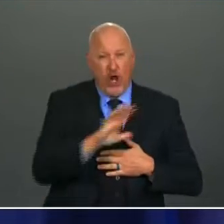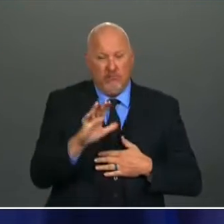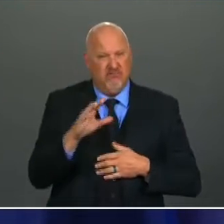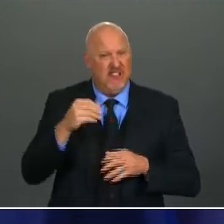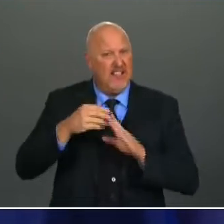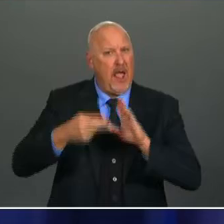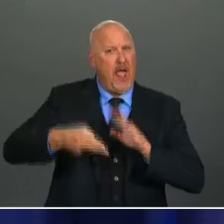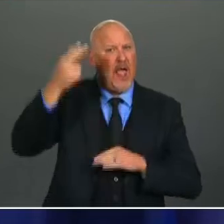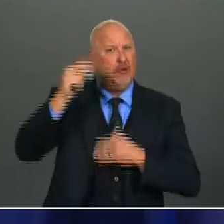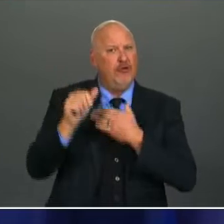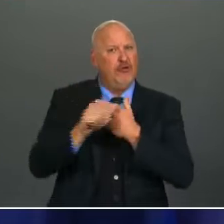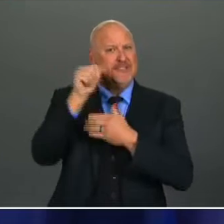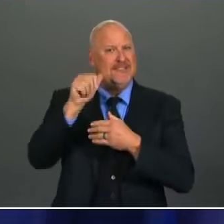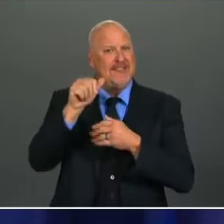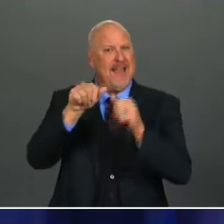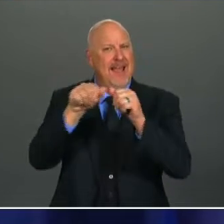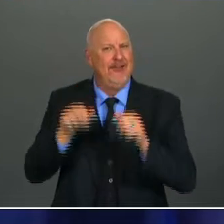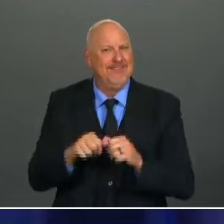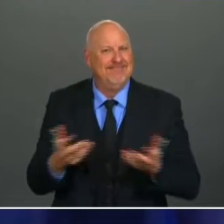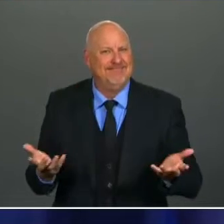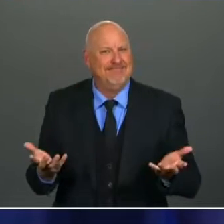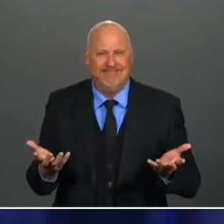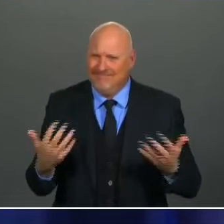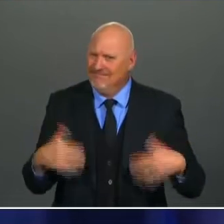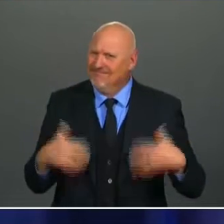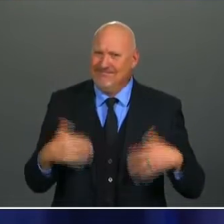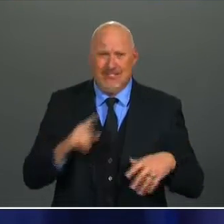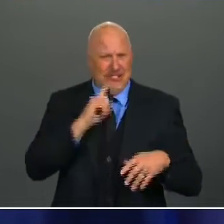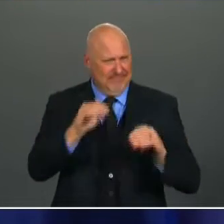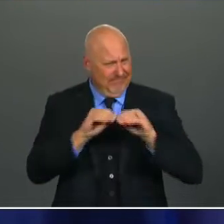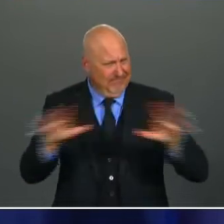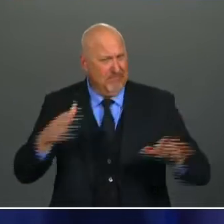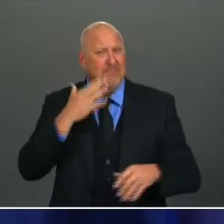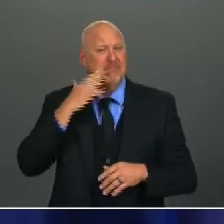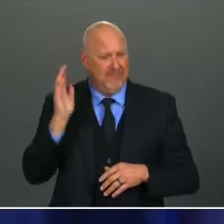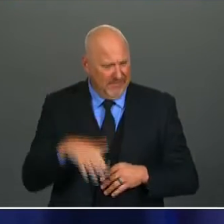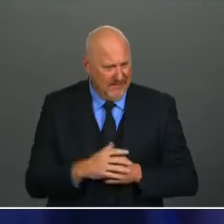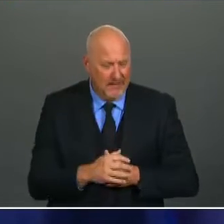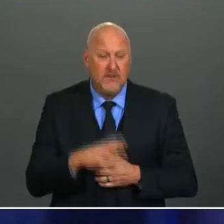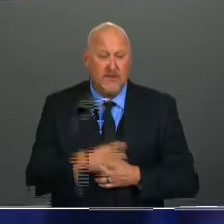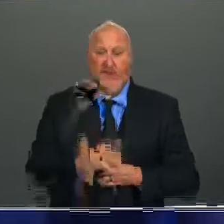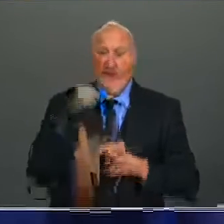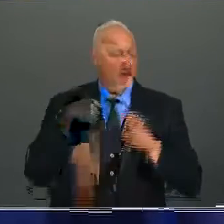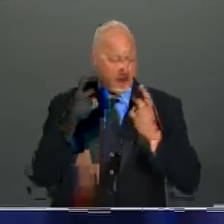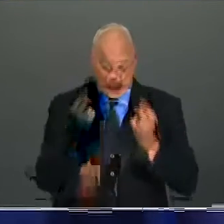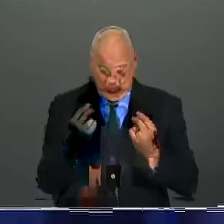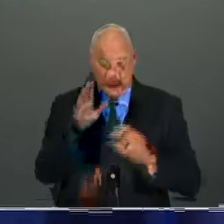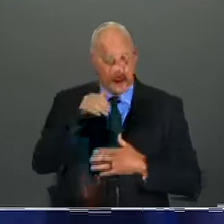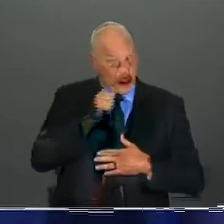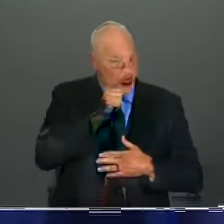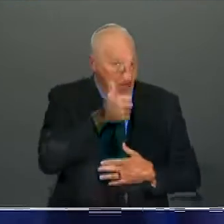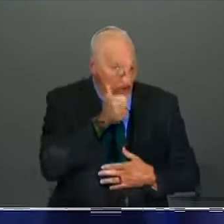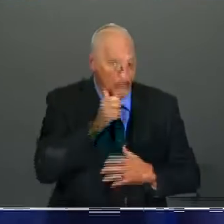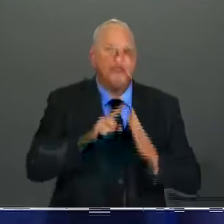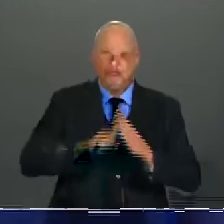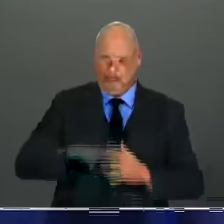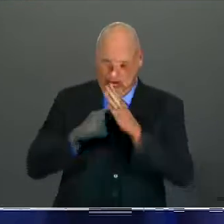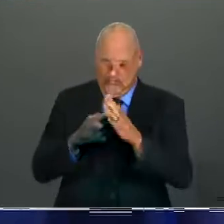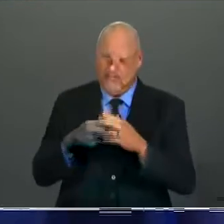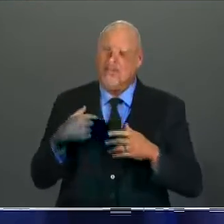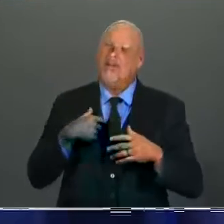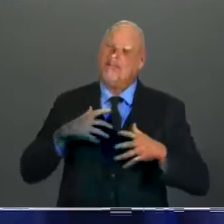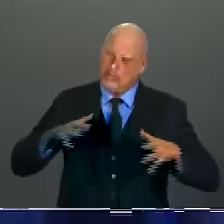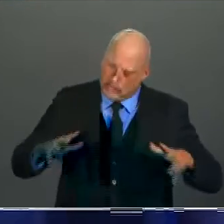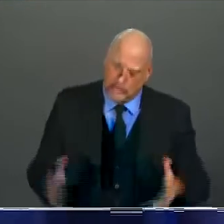tomorrow, all Utahns are – we are asking all providers to provide boosters to